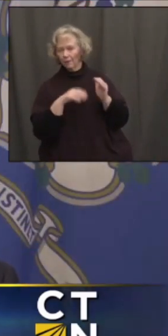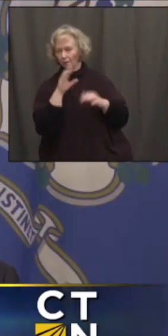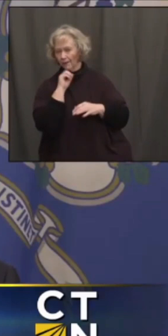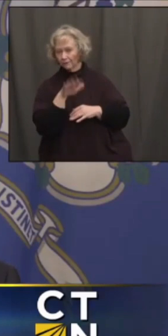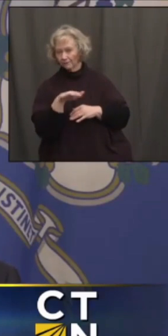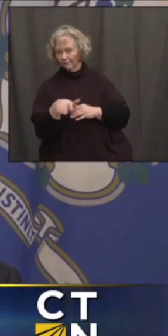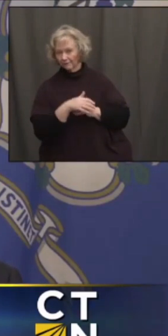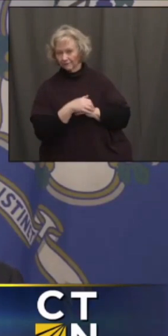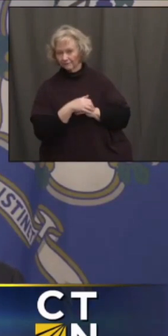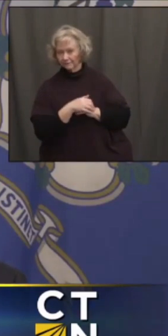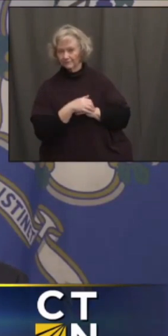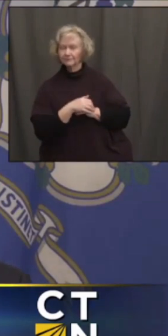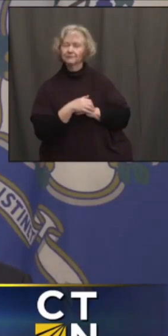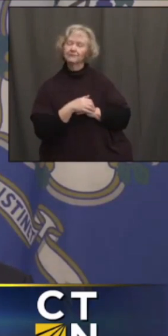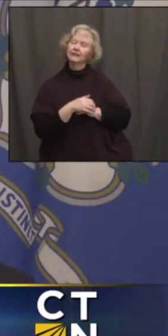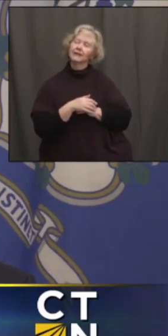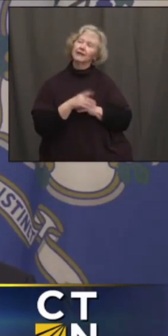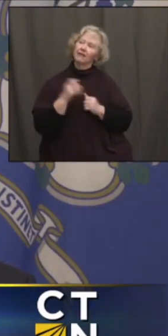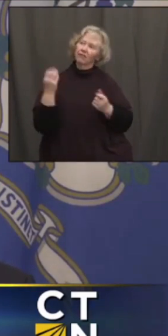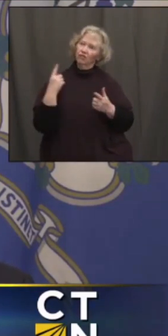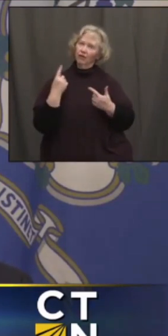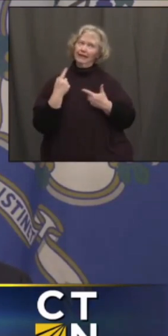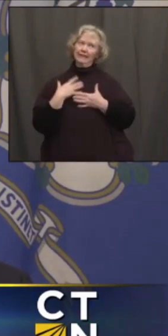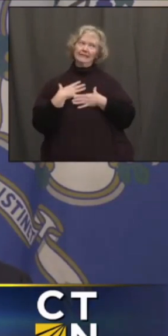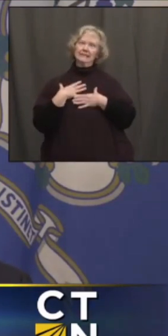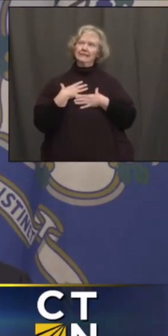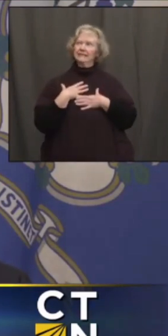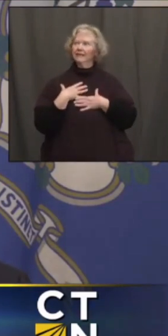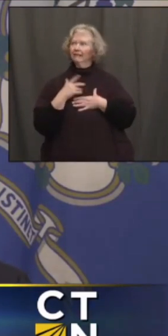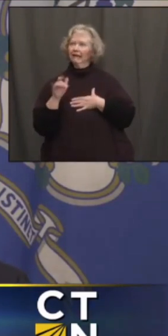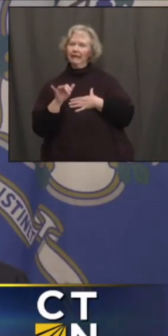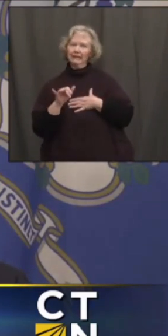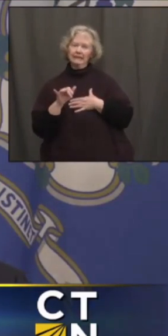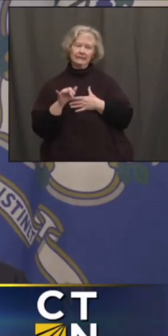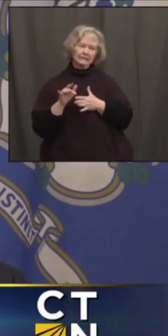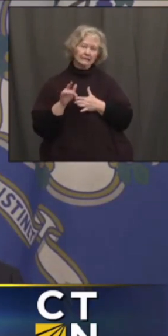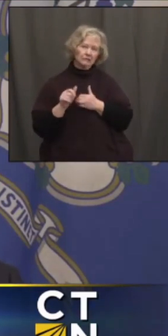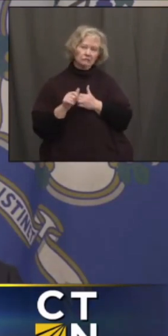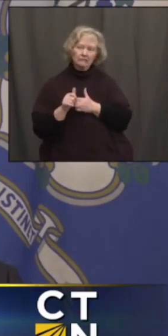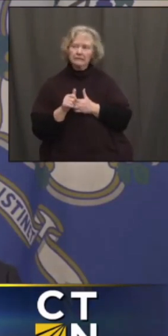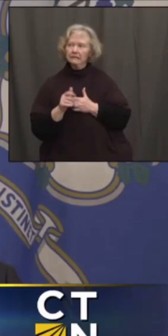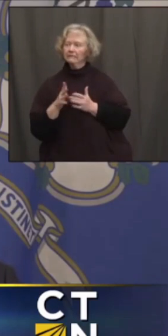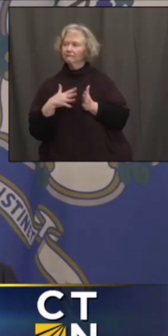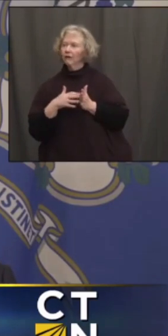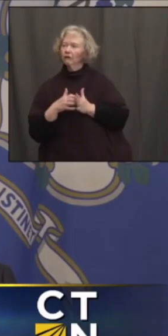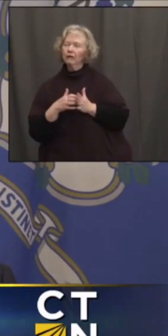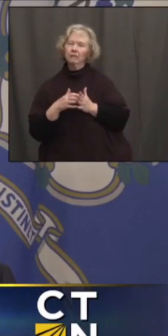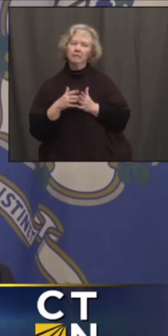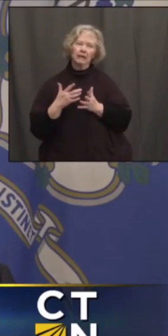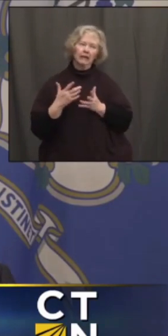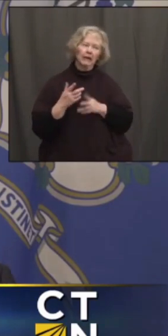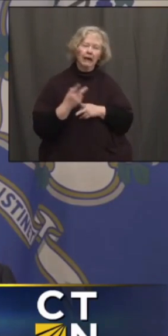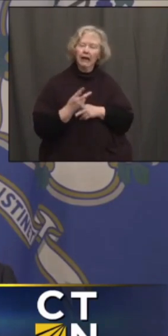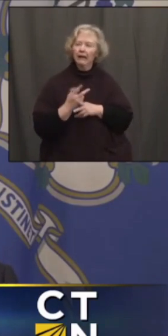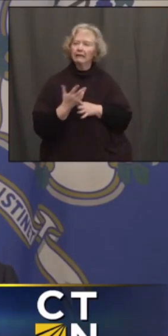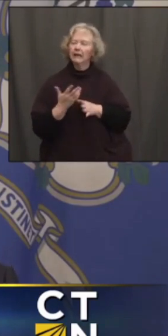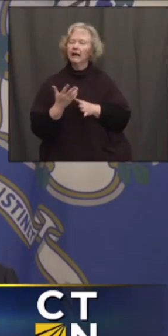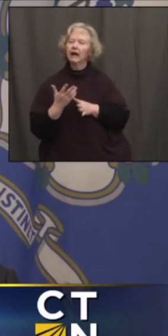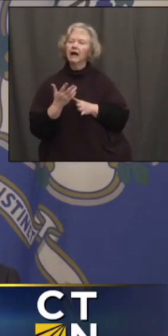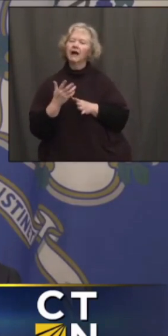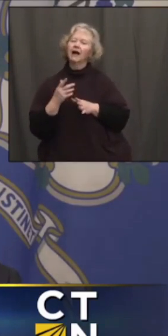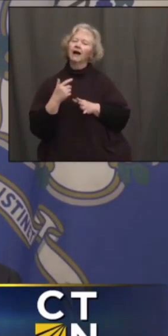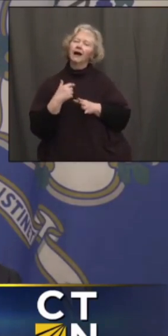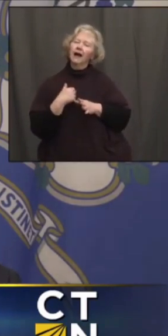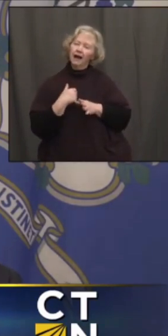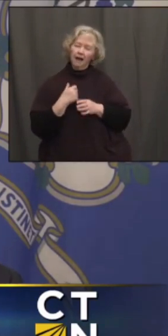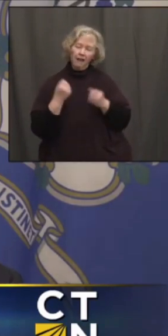I think, you know, broadly are thinking that that's where the complications, that's the risk, that's where the vulnerability, that's where the fatalities are. And I had